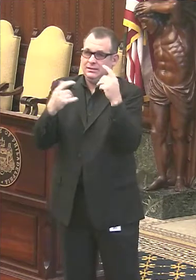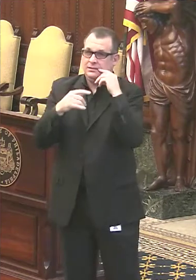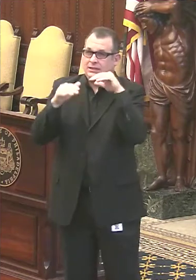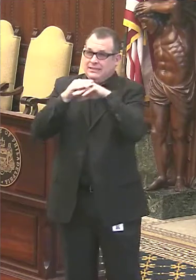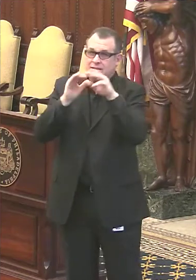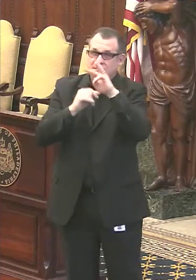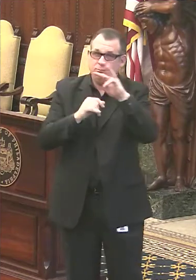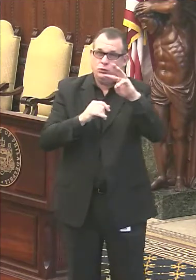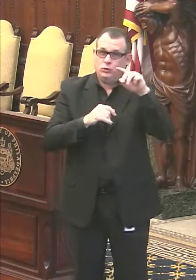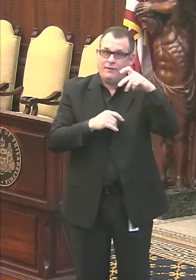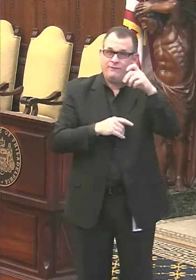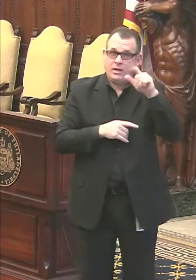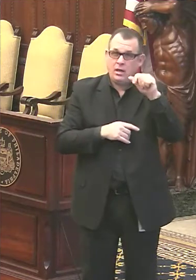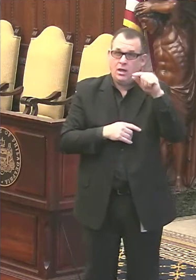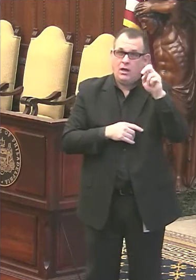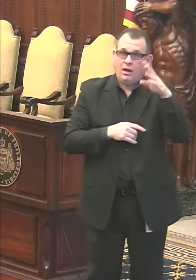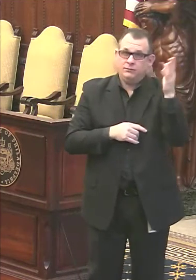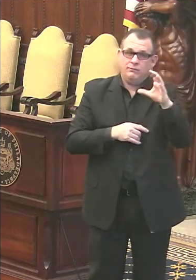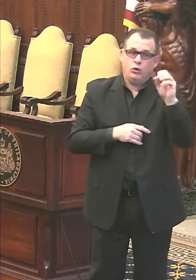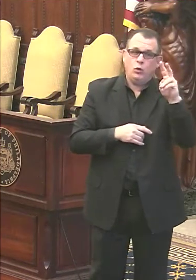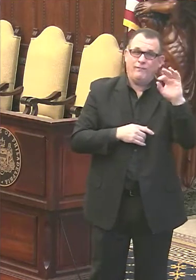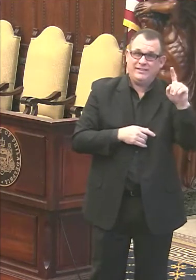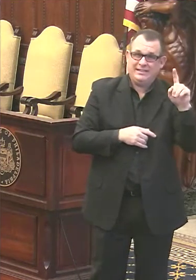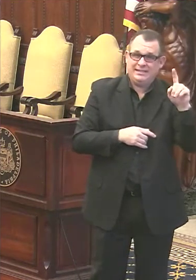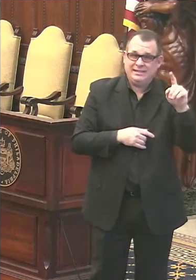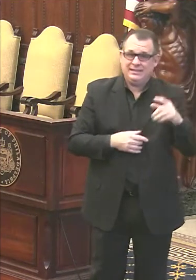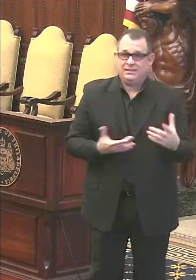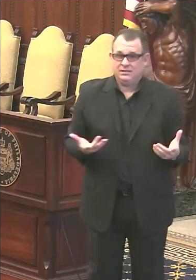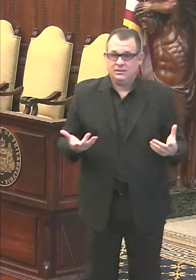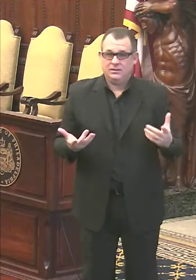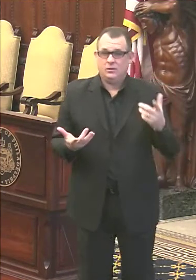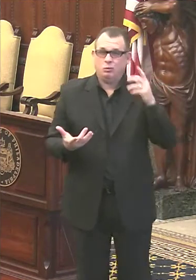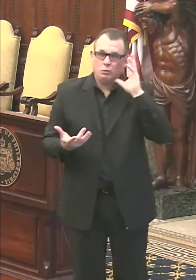.covid. And it'll go live sometime later this week.